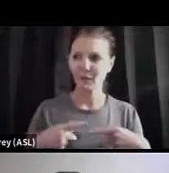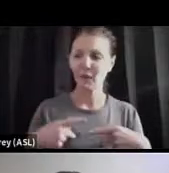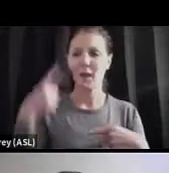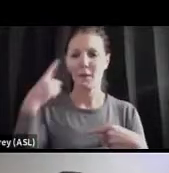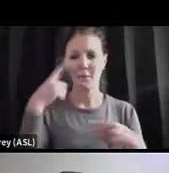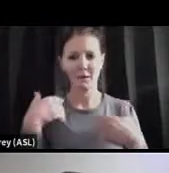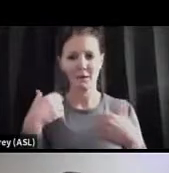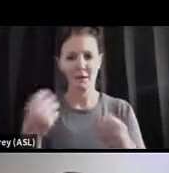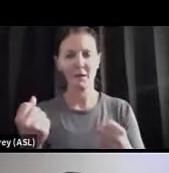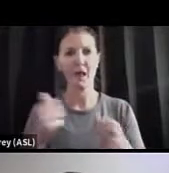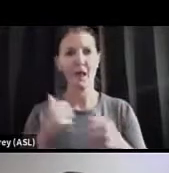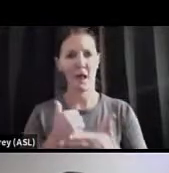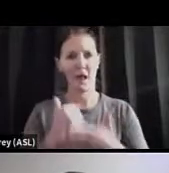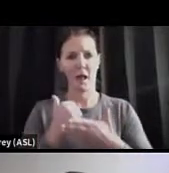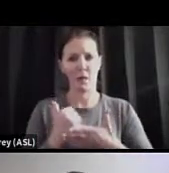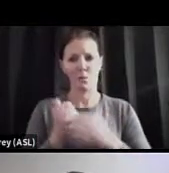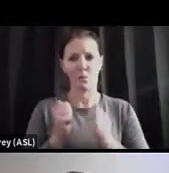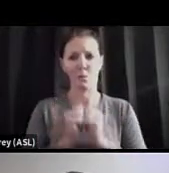and move forward.